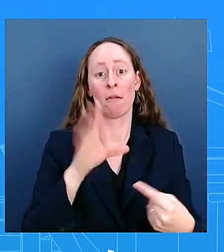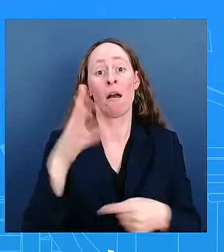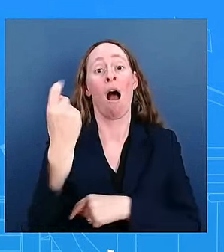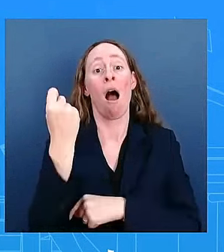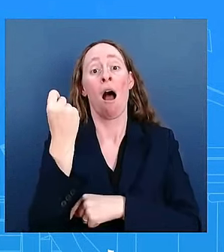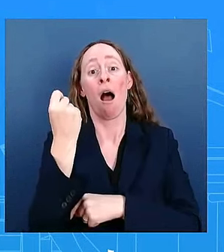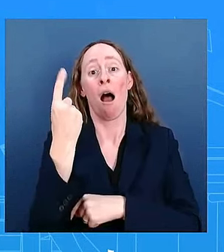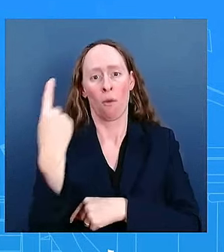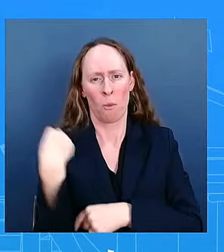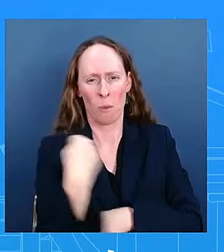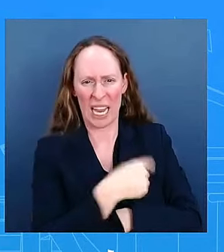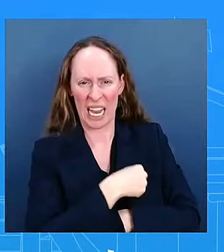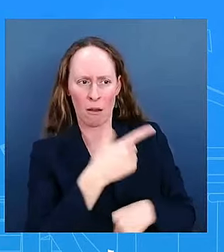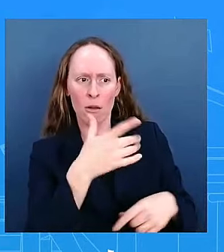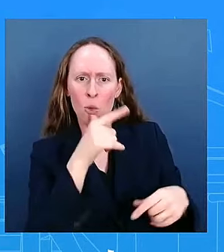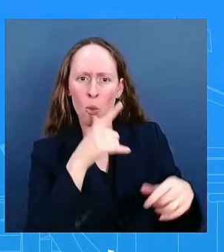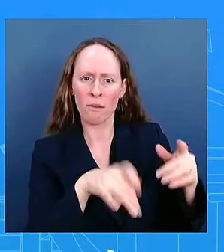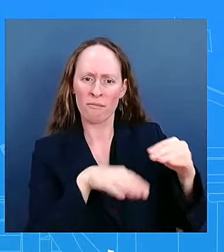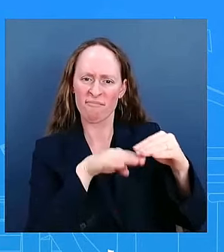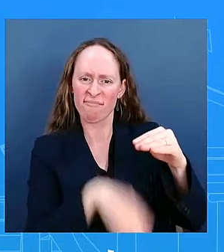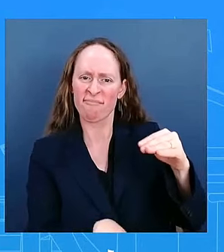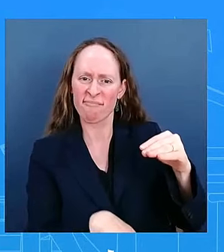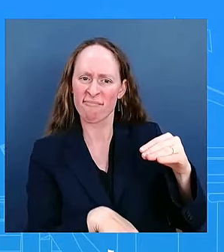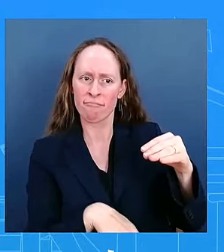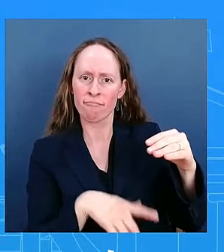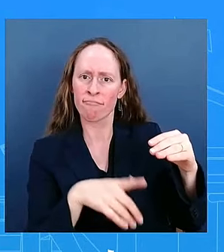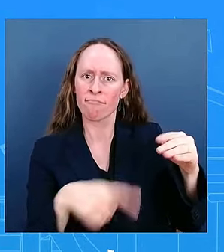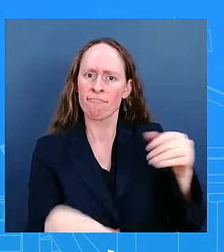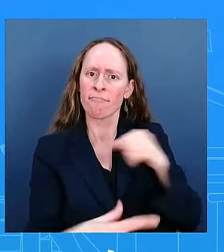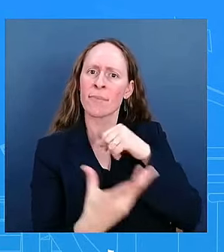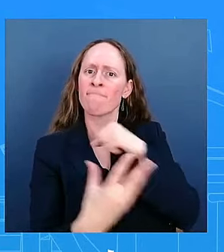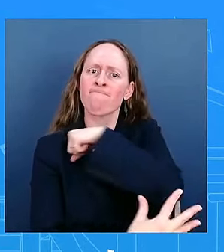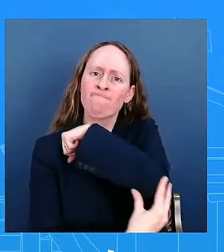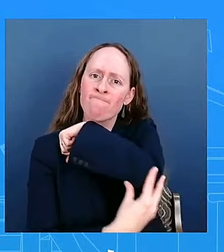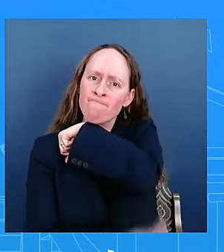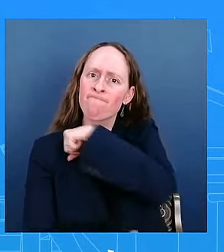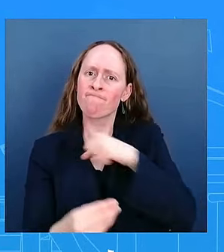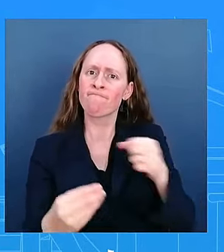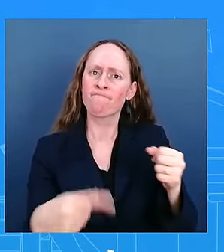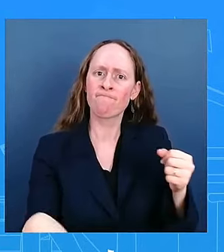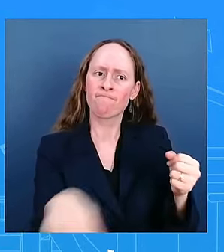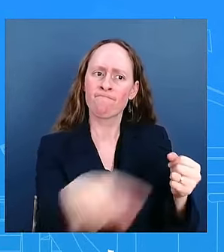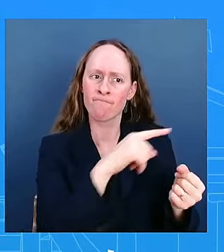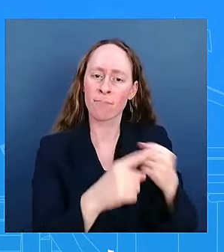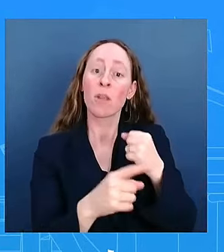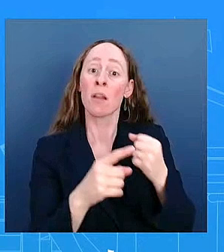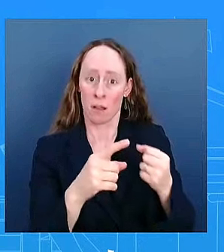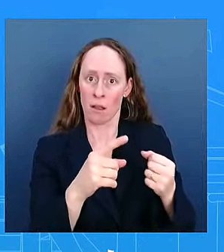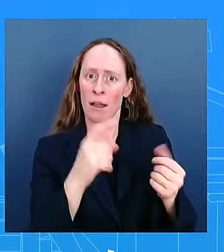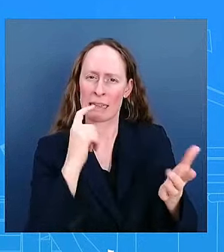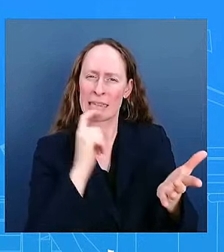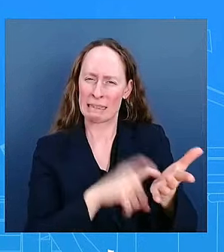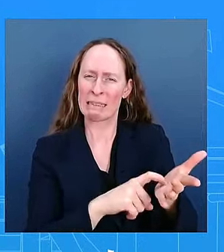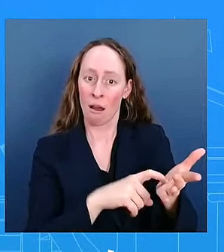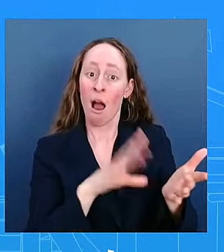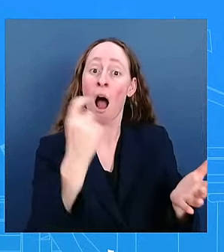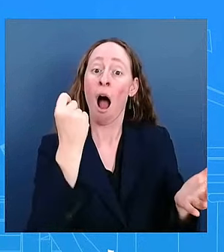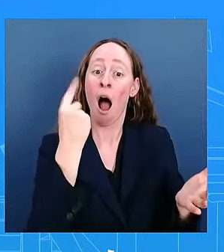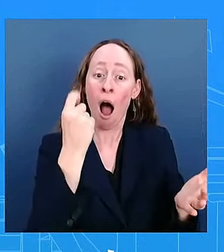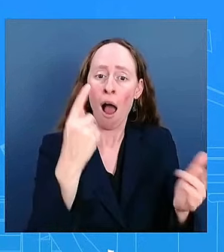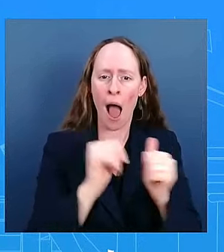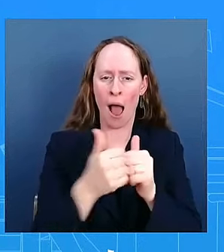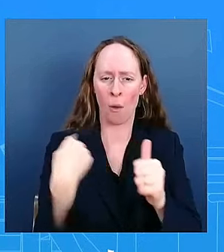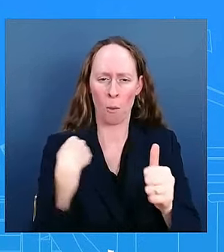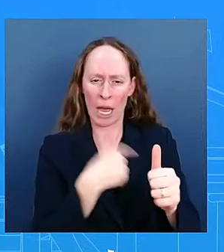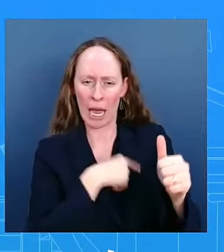wage scale um now you mentioned consumer balances so one thing that uh often gets looked at at this point in time